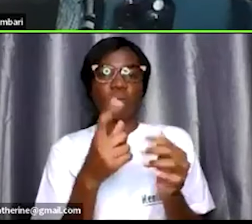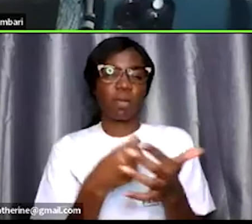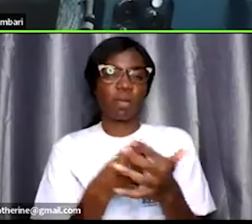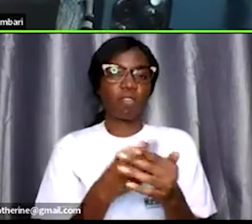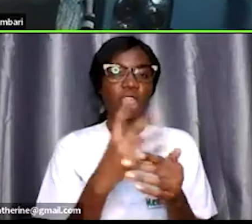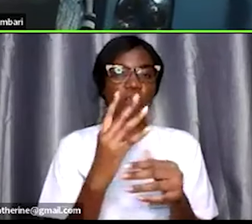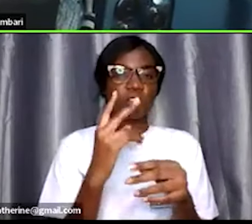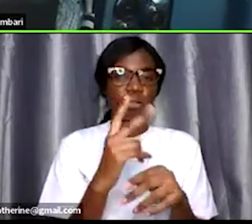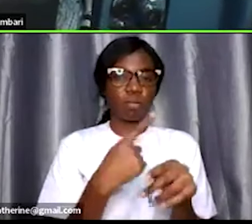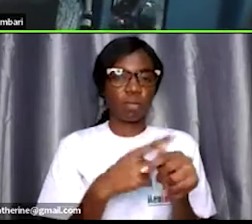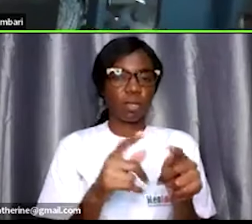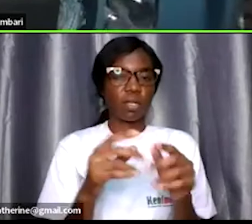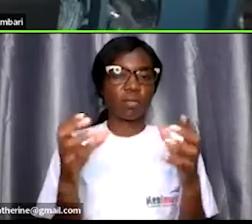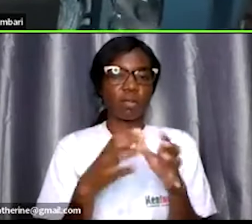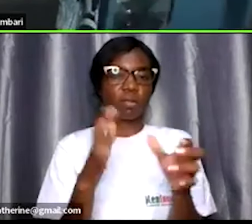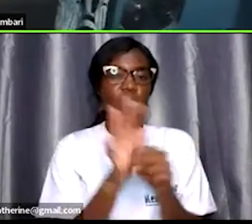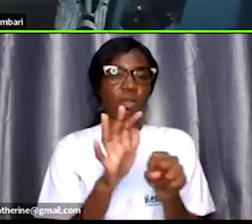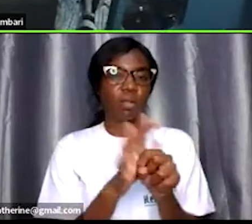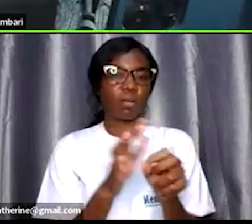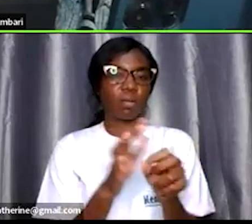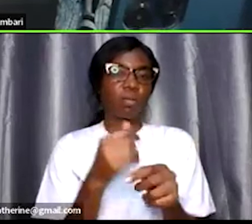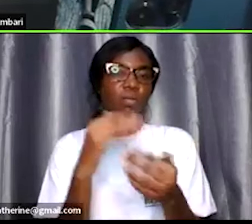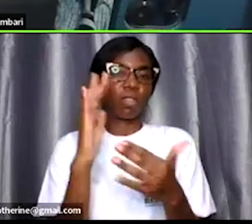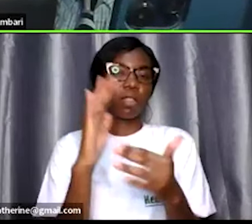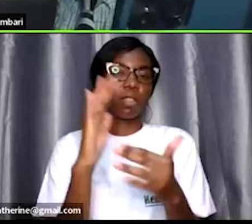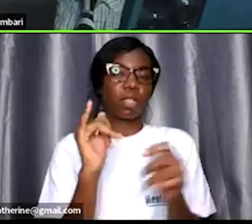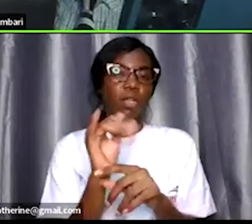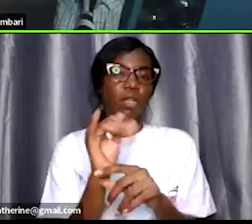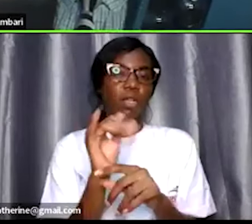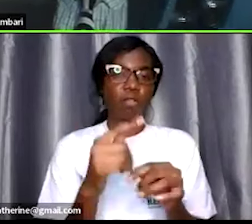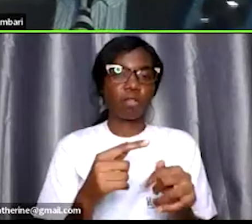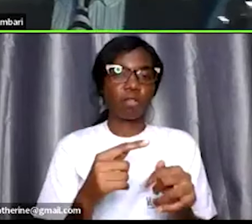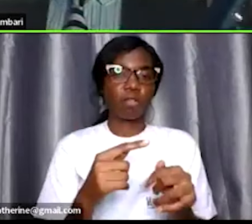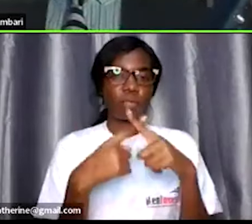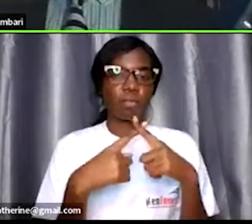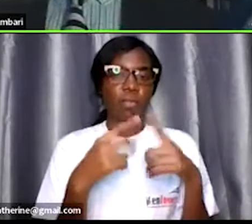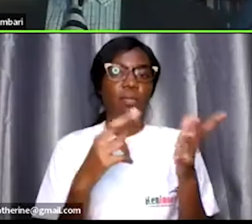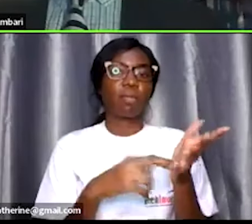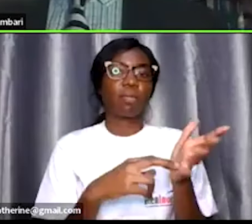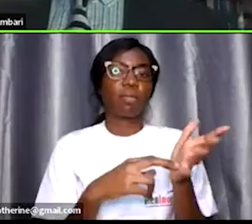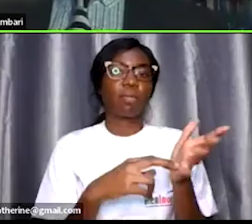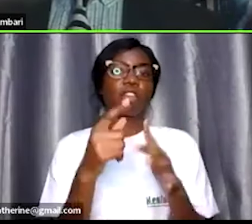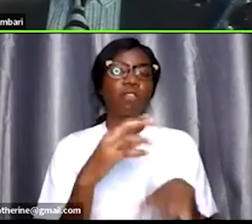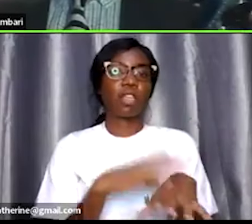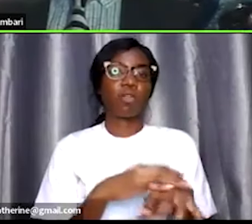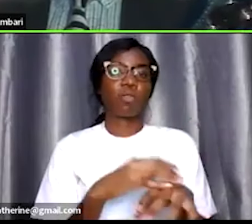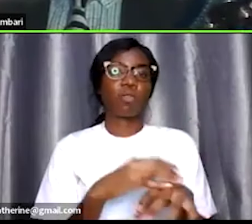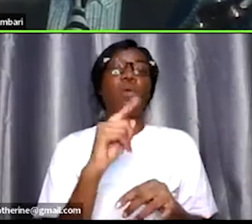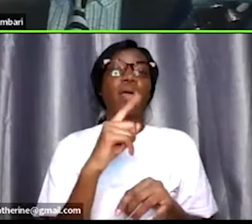many companies they pay more than that if you multiply that by exchange rate so you'll be getting one hour